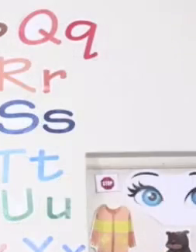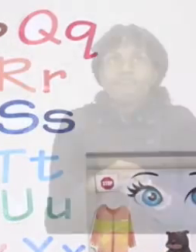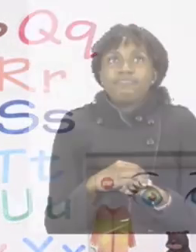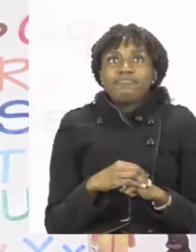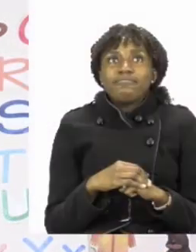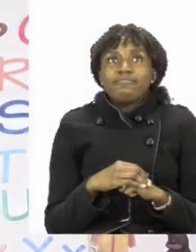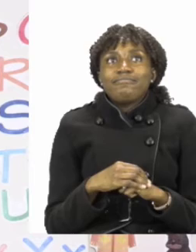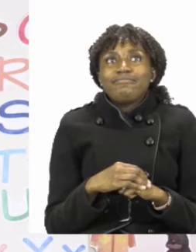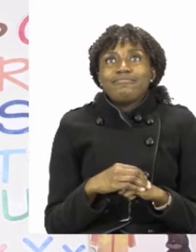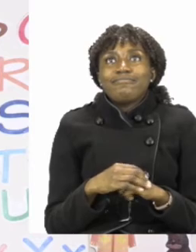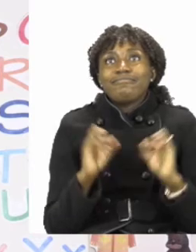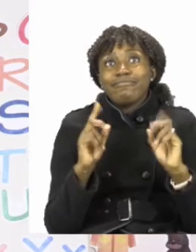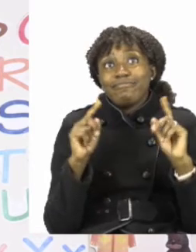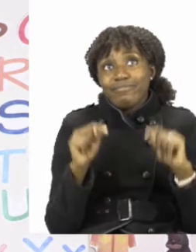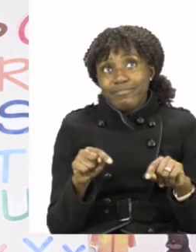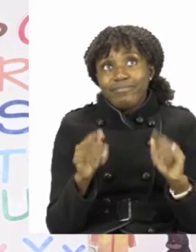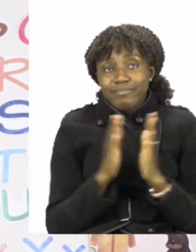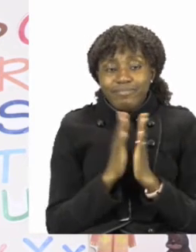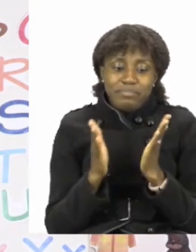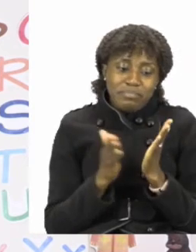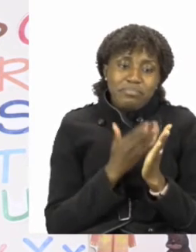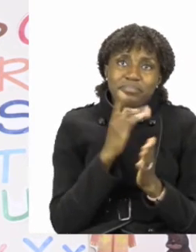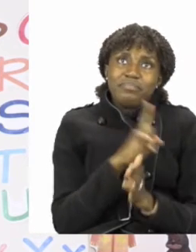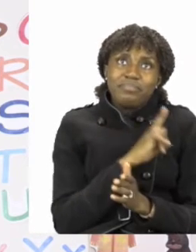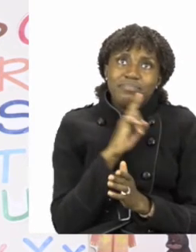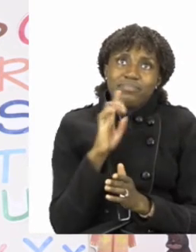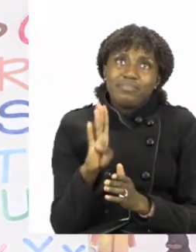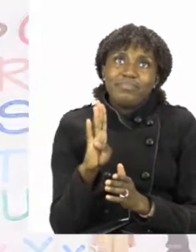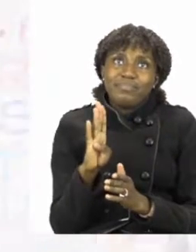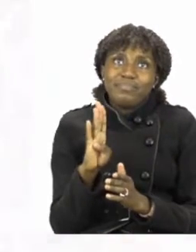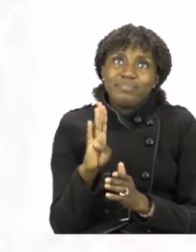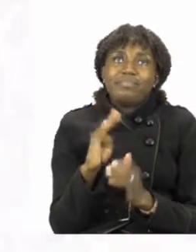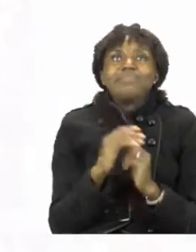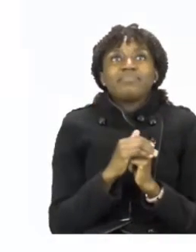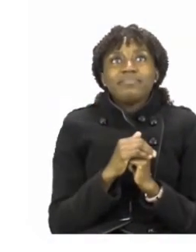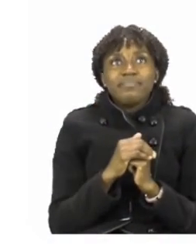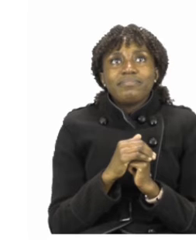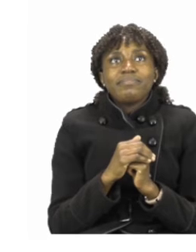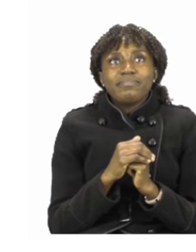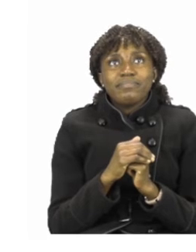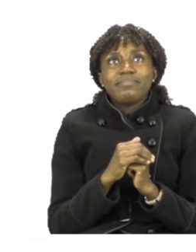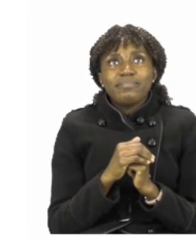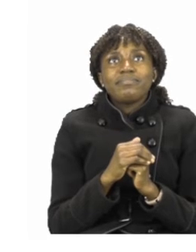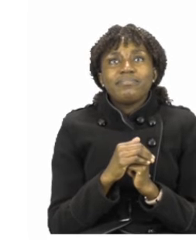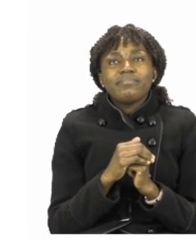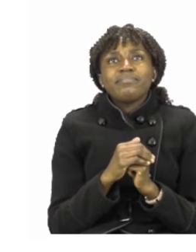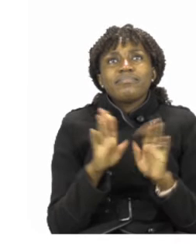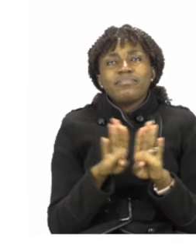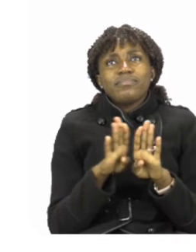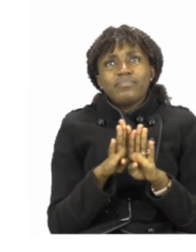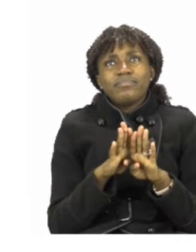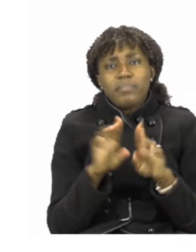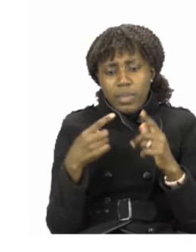For our lesson now boys and girls let us all go to page 14. On page 14 we are going to be doing Simple